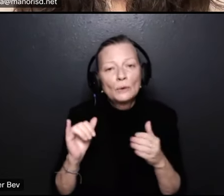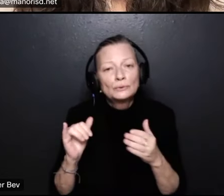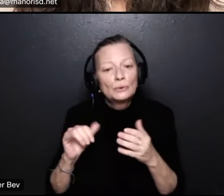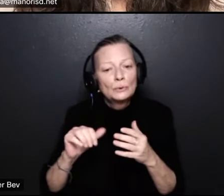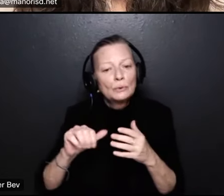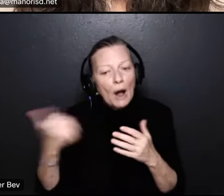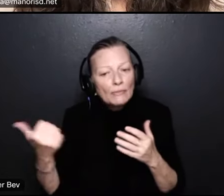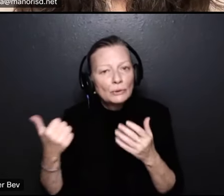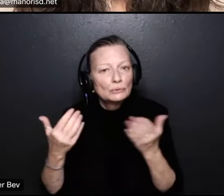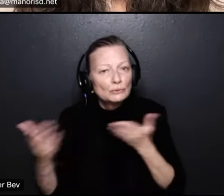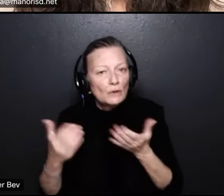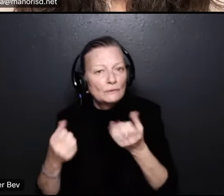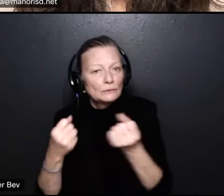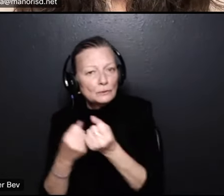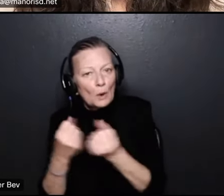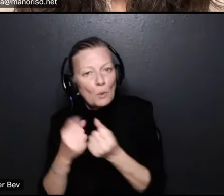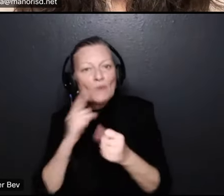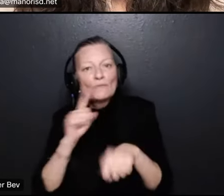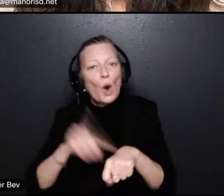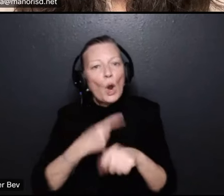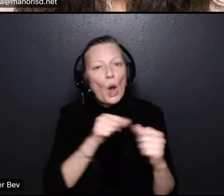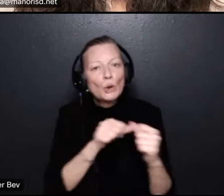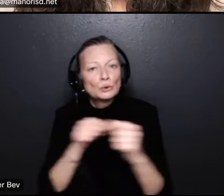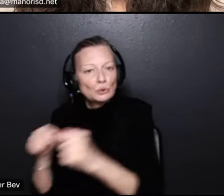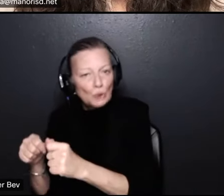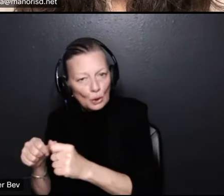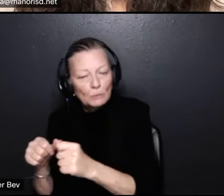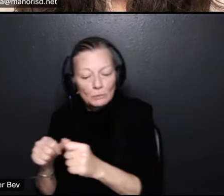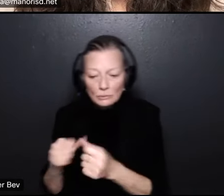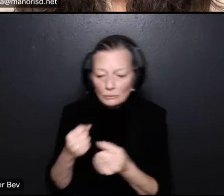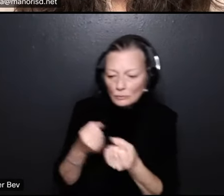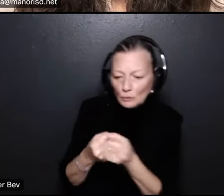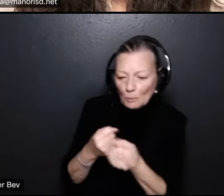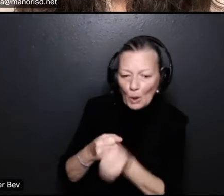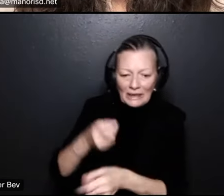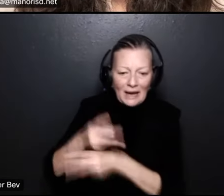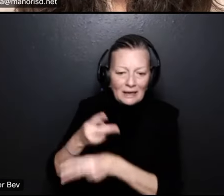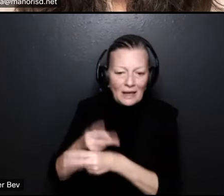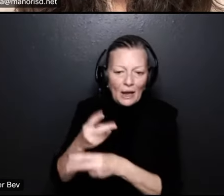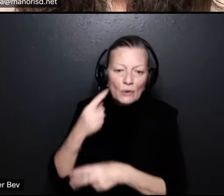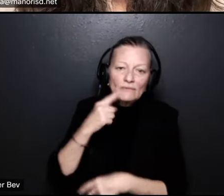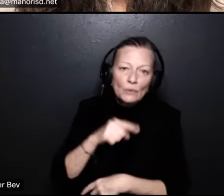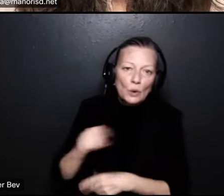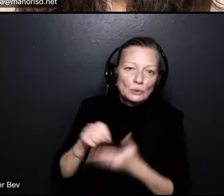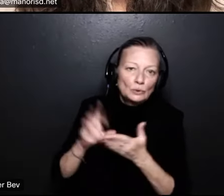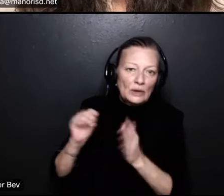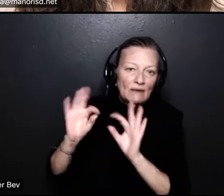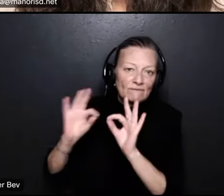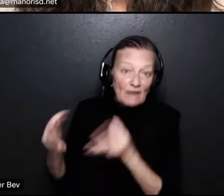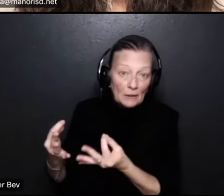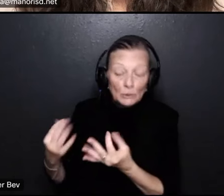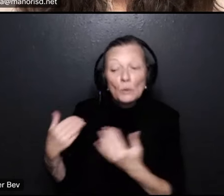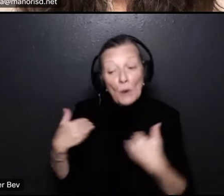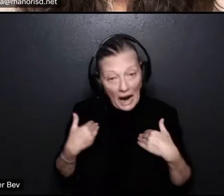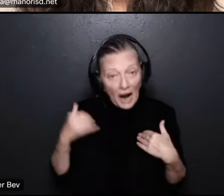for students and their families for longer term care and support so those those supports are absolutely in place